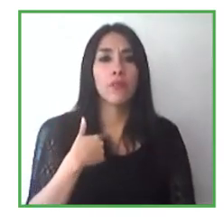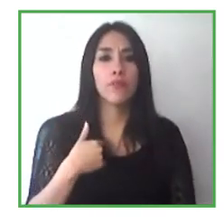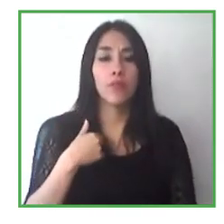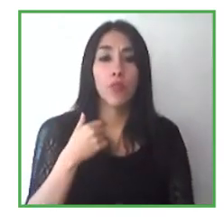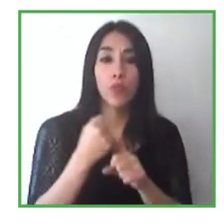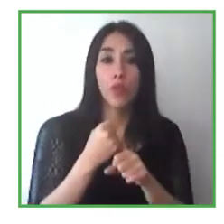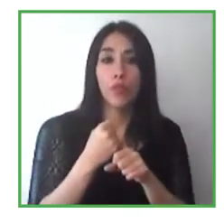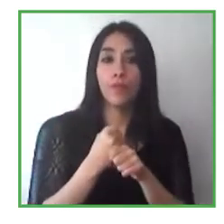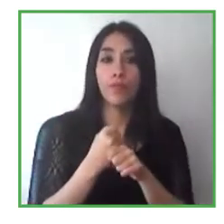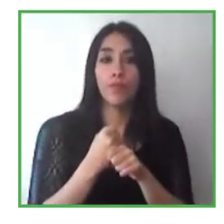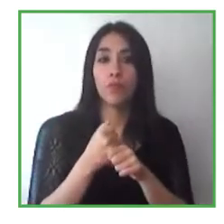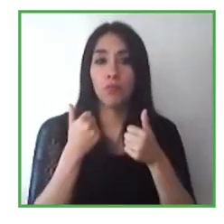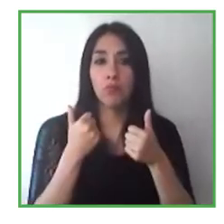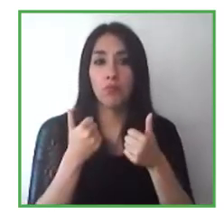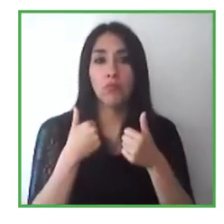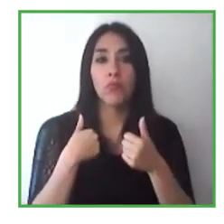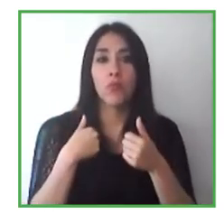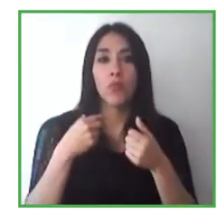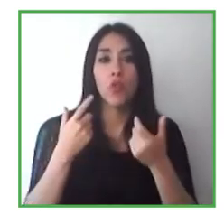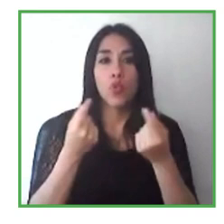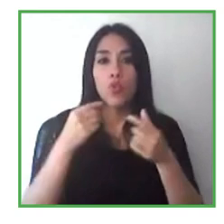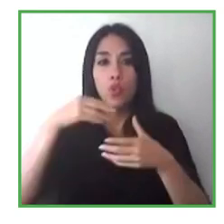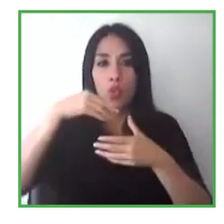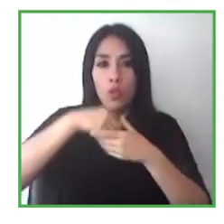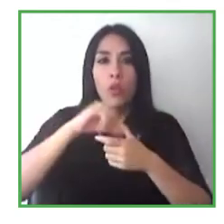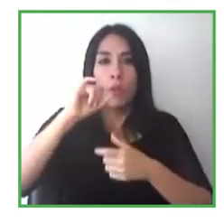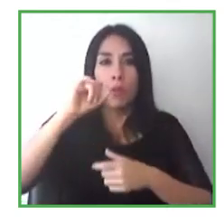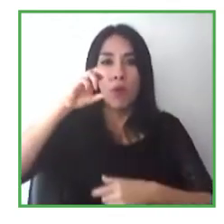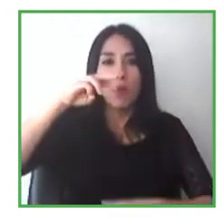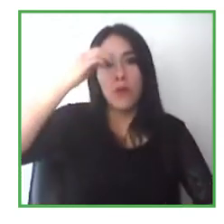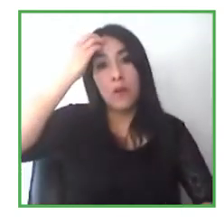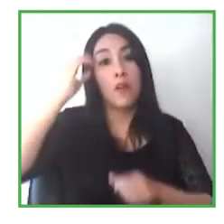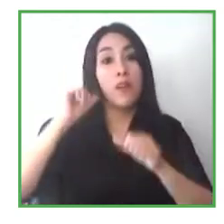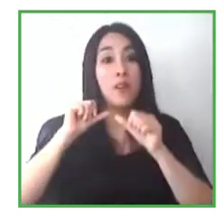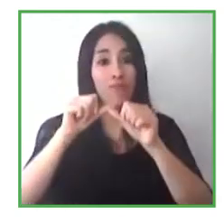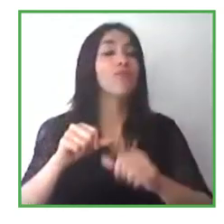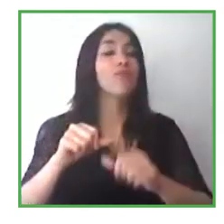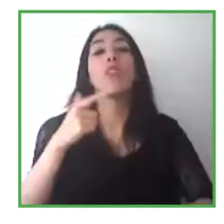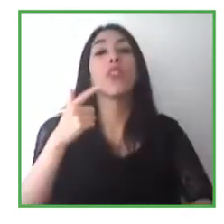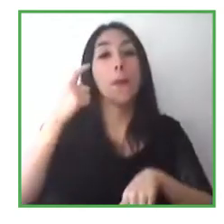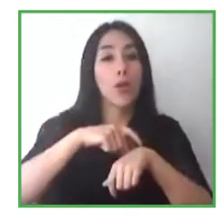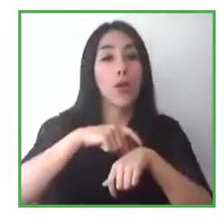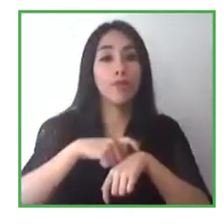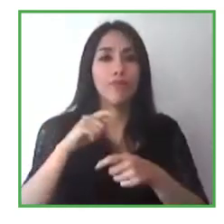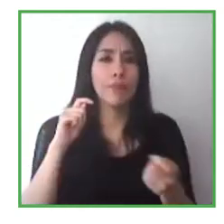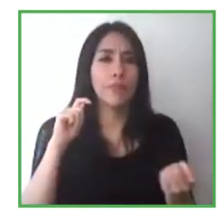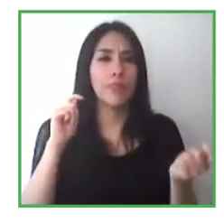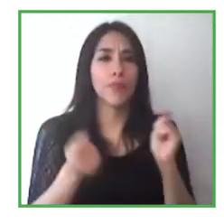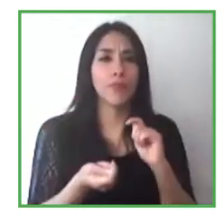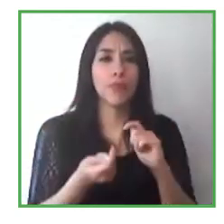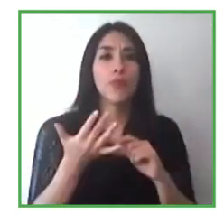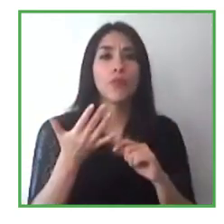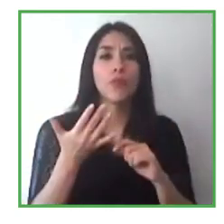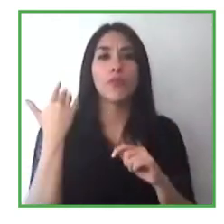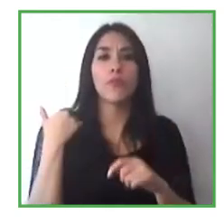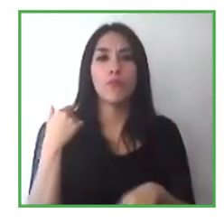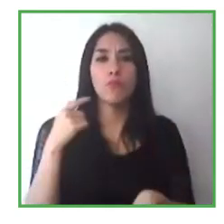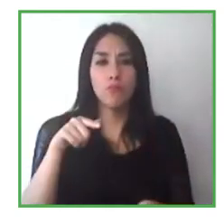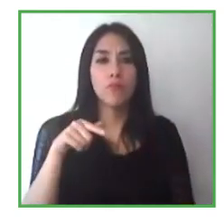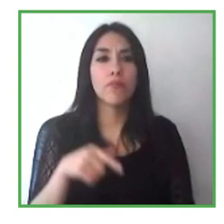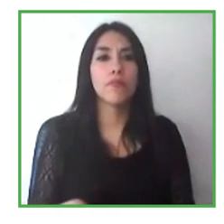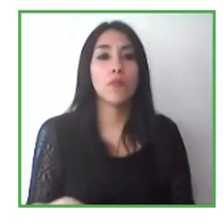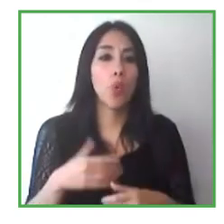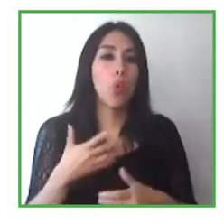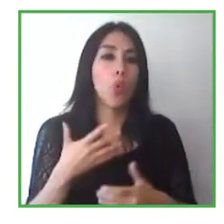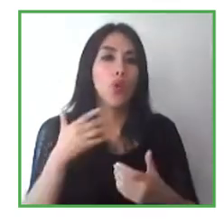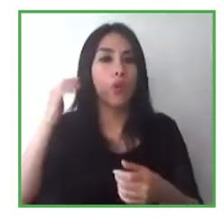has it changed in the last 18 months? Well, when this pandemic became global in March 2020, we